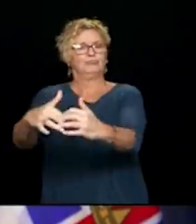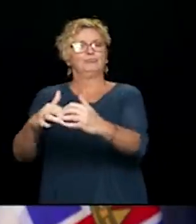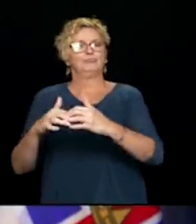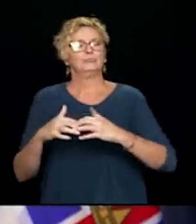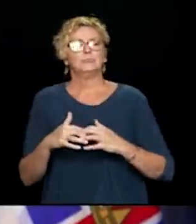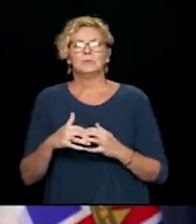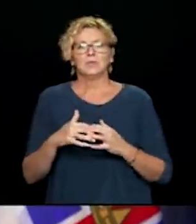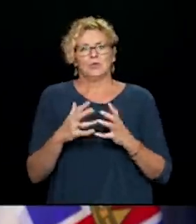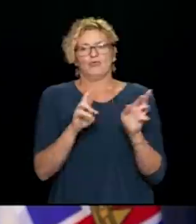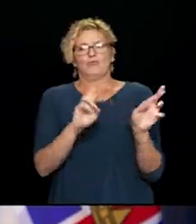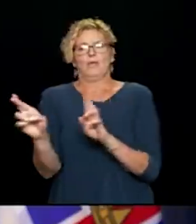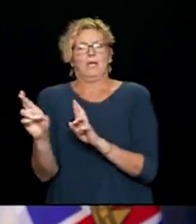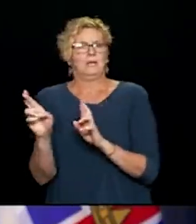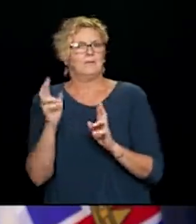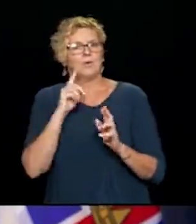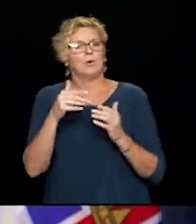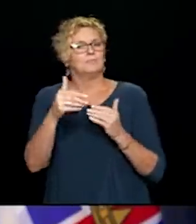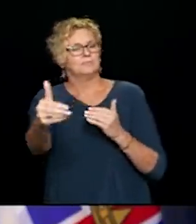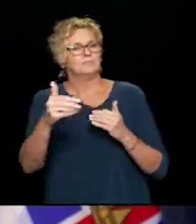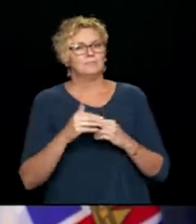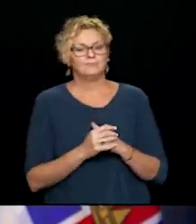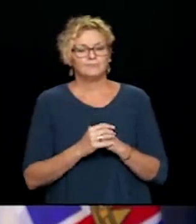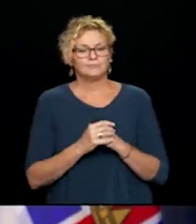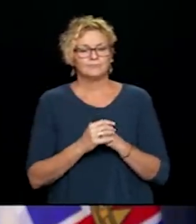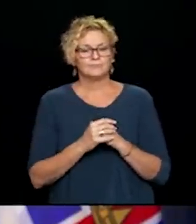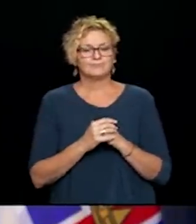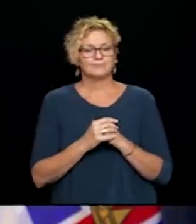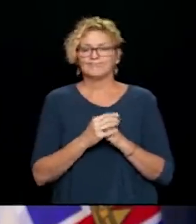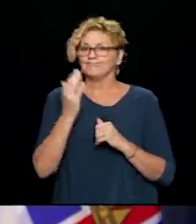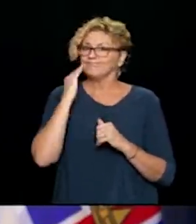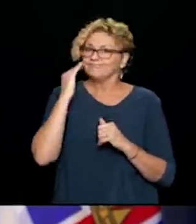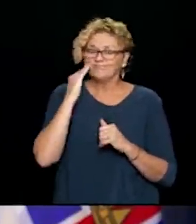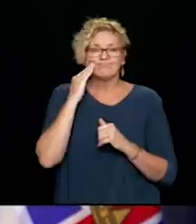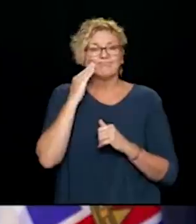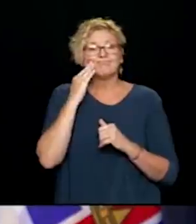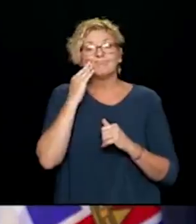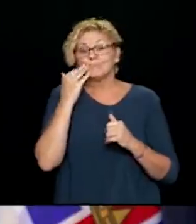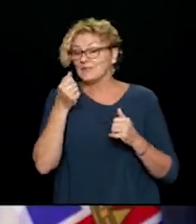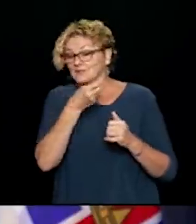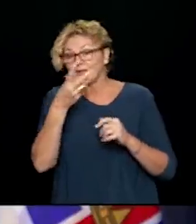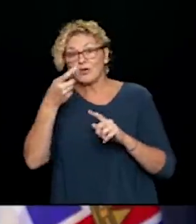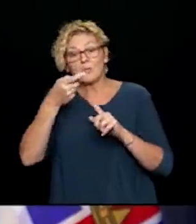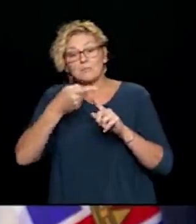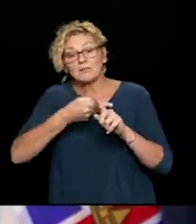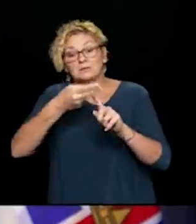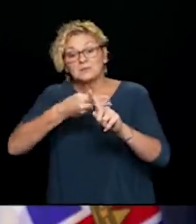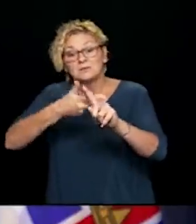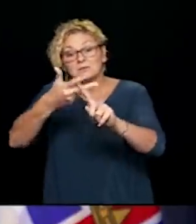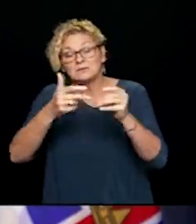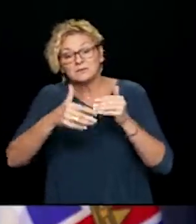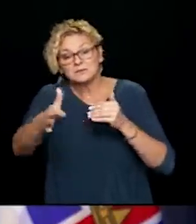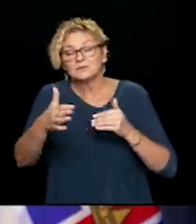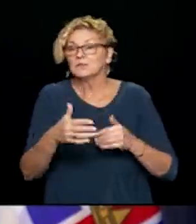our achievement in stopping the spread is closely linked to the success of these health sector preparations and the need for them. We are asking more of